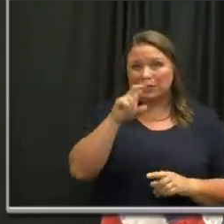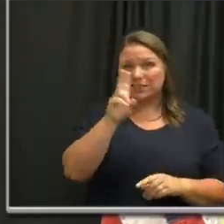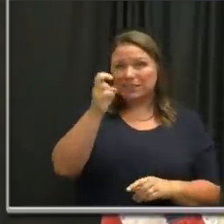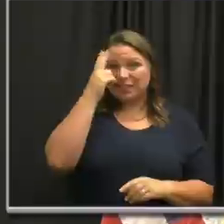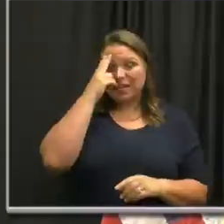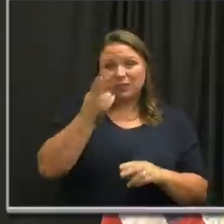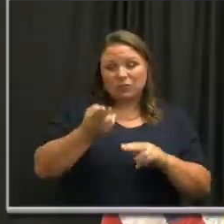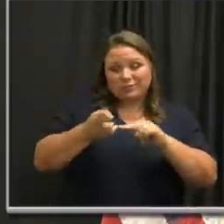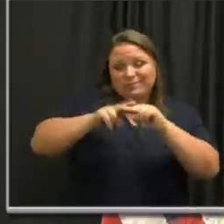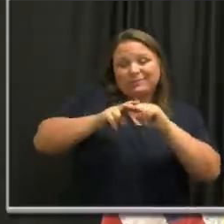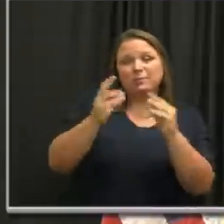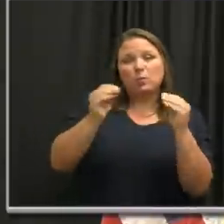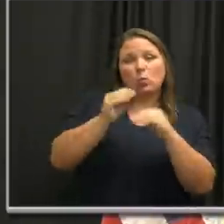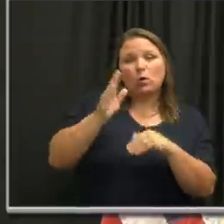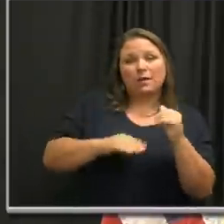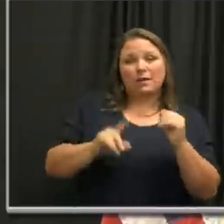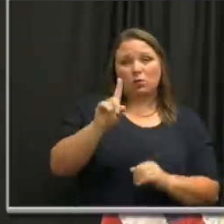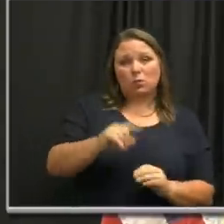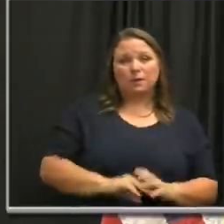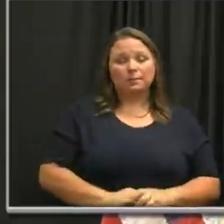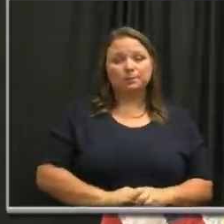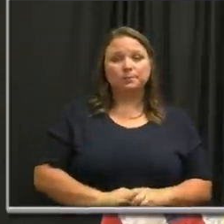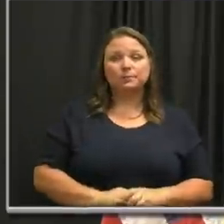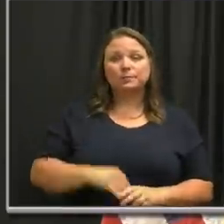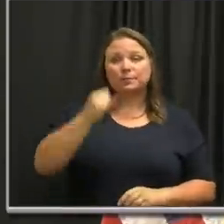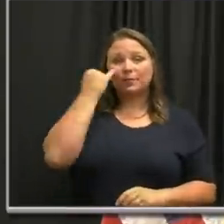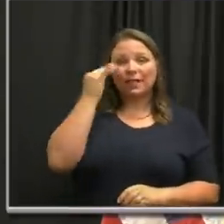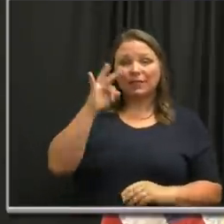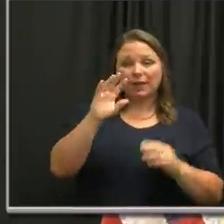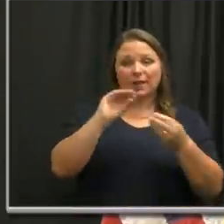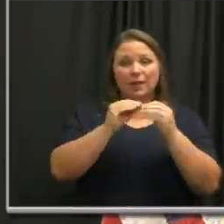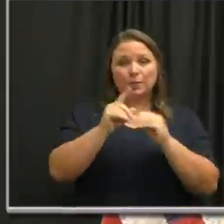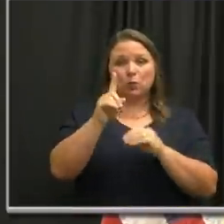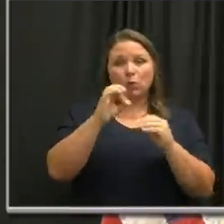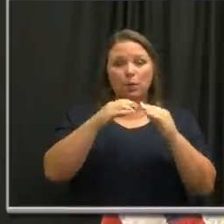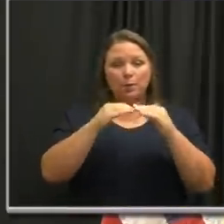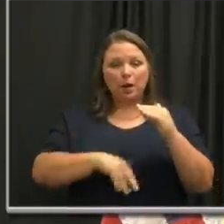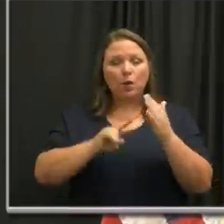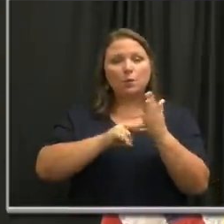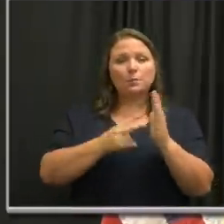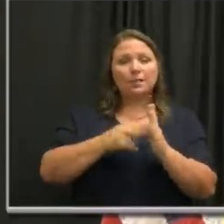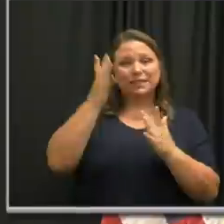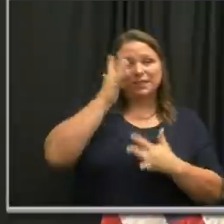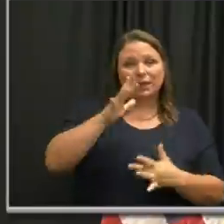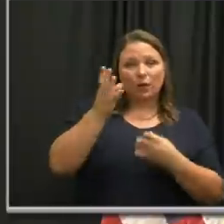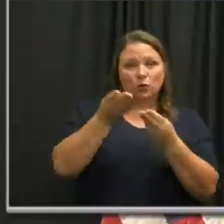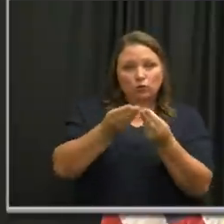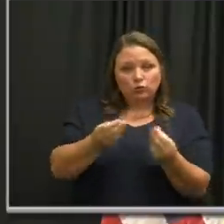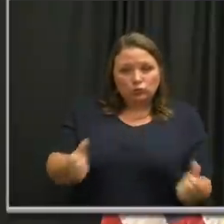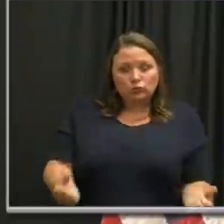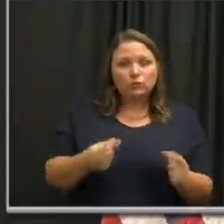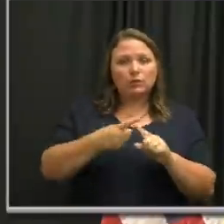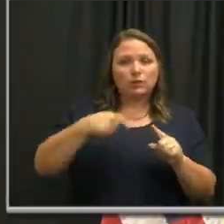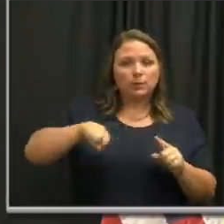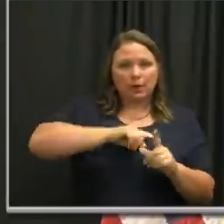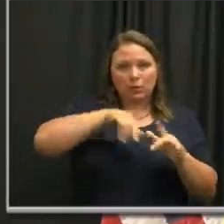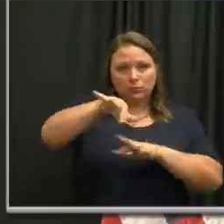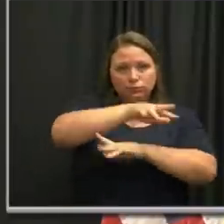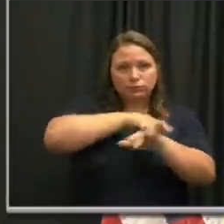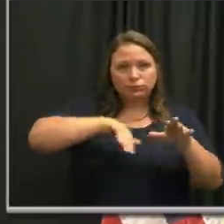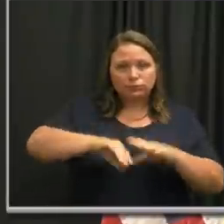Nashville, it's slightly above one. And when the number is one or below, that means that the virus is disappearing from our population.